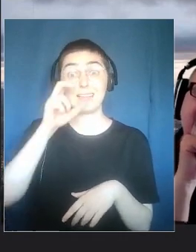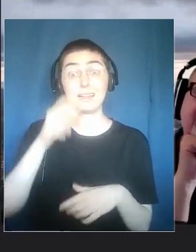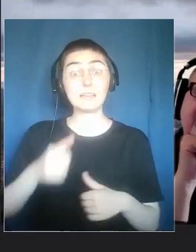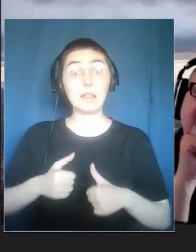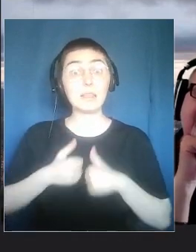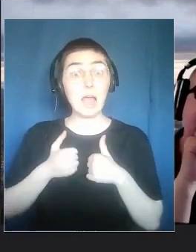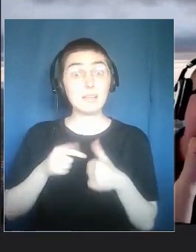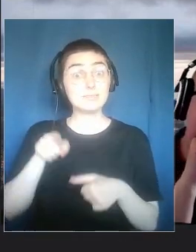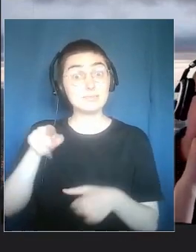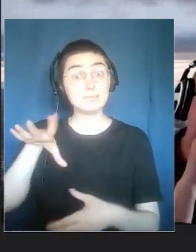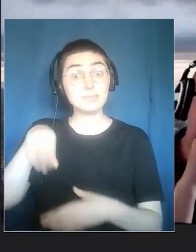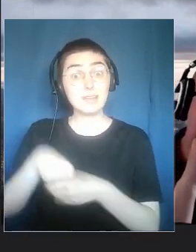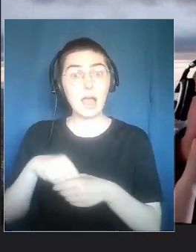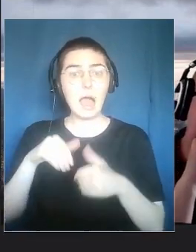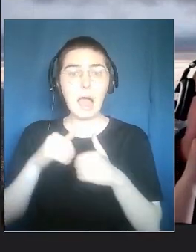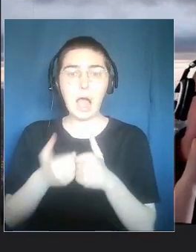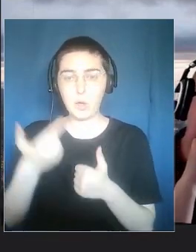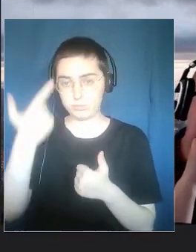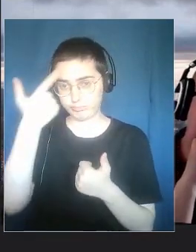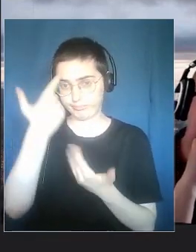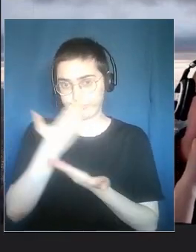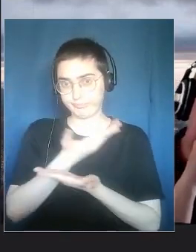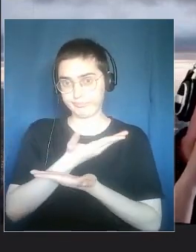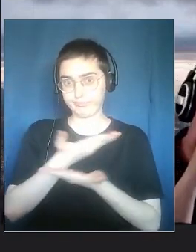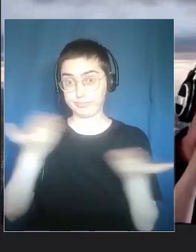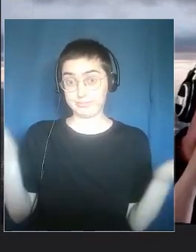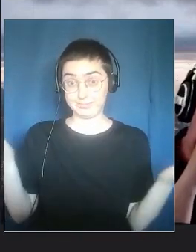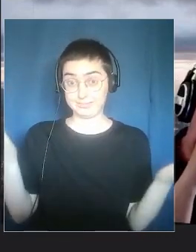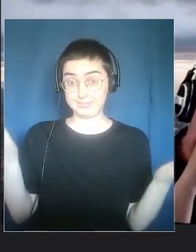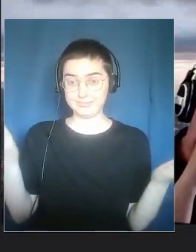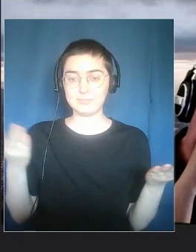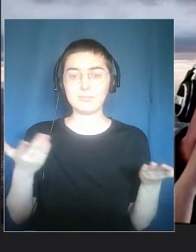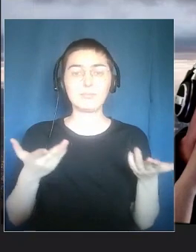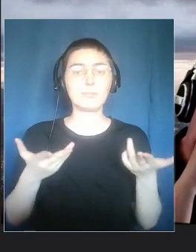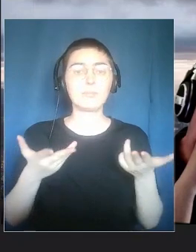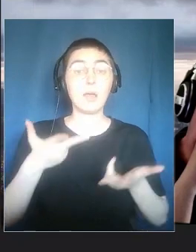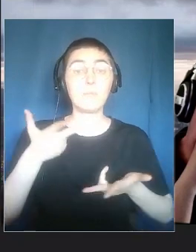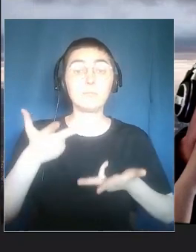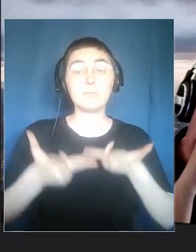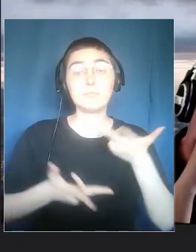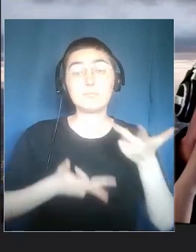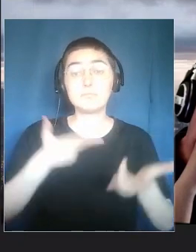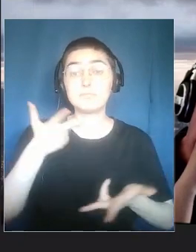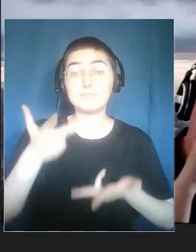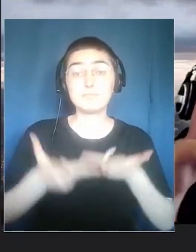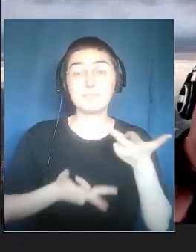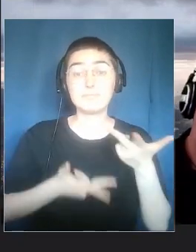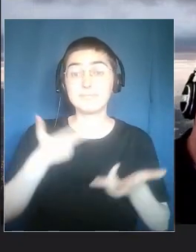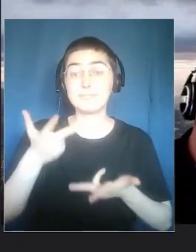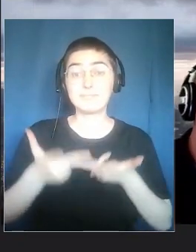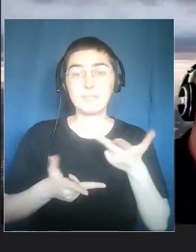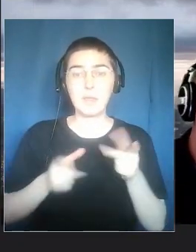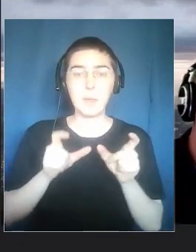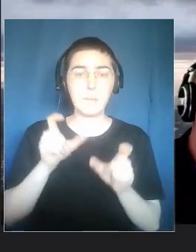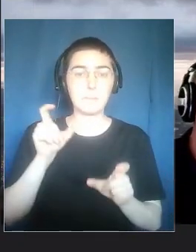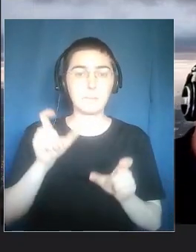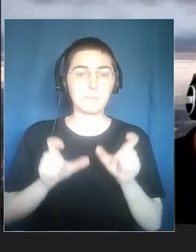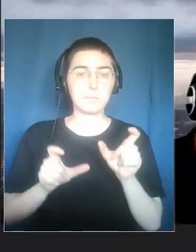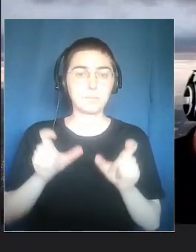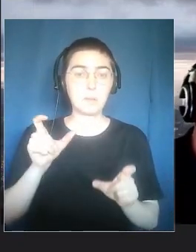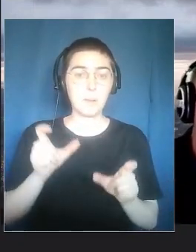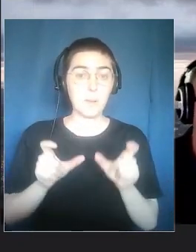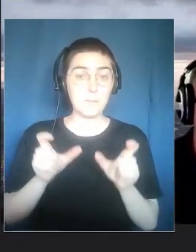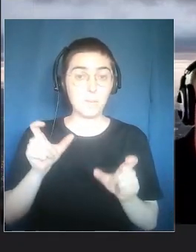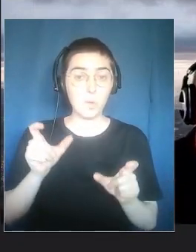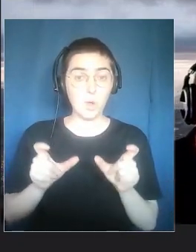Ravenna the life of Dante is quite unknown, and